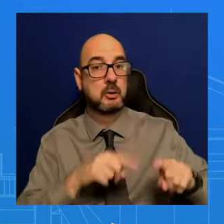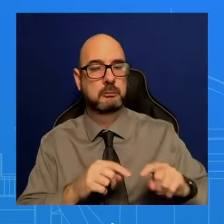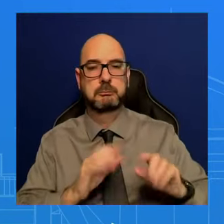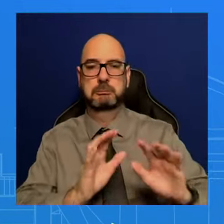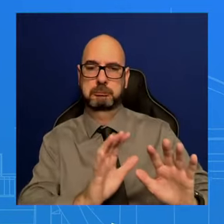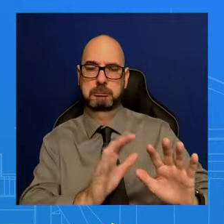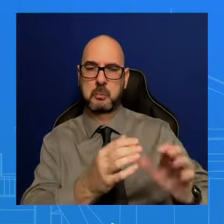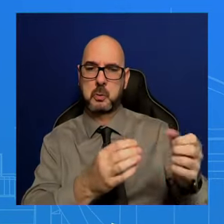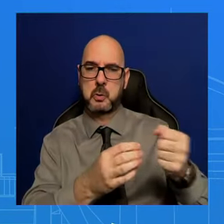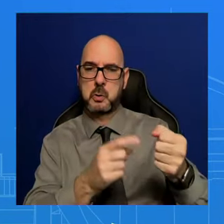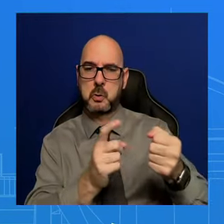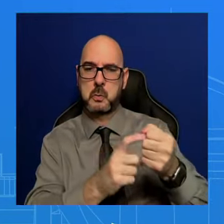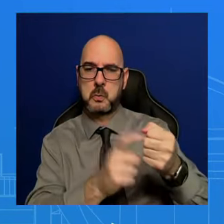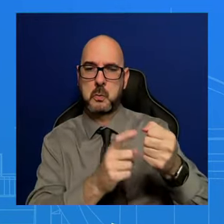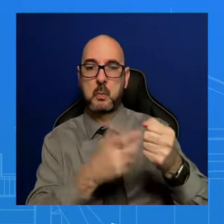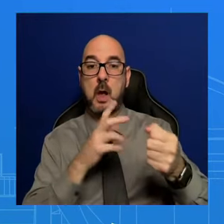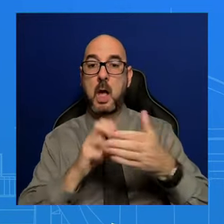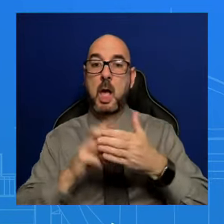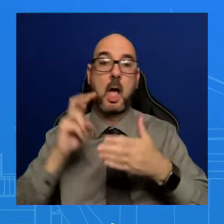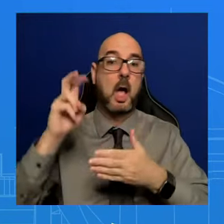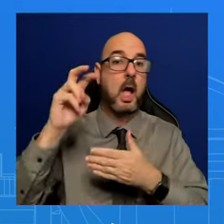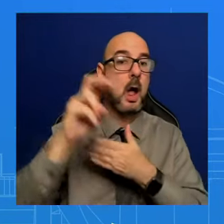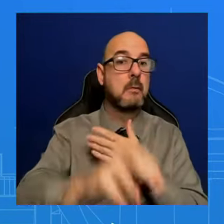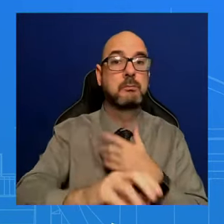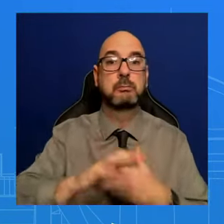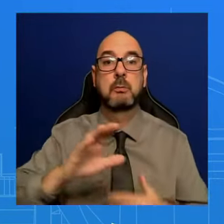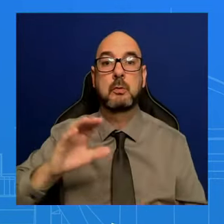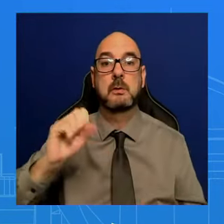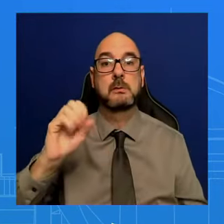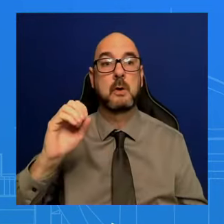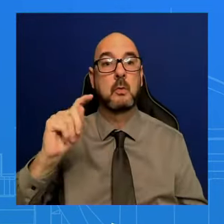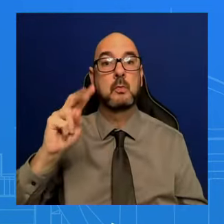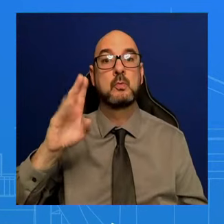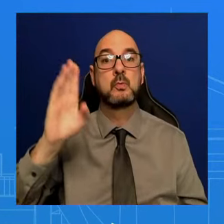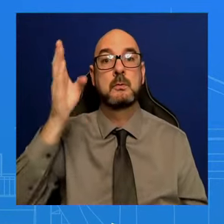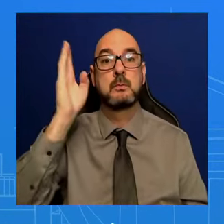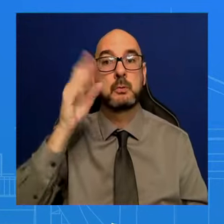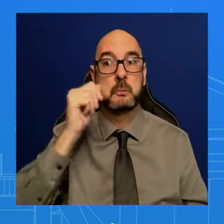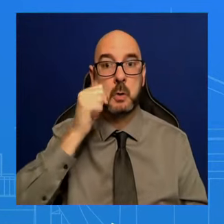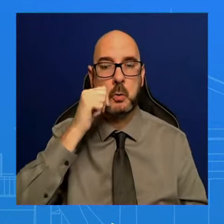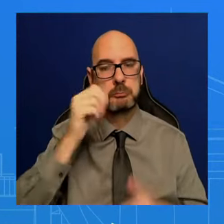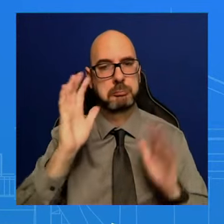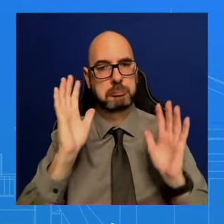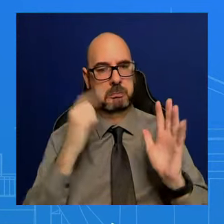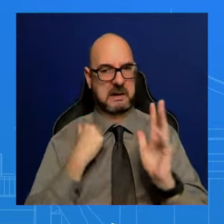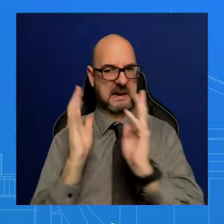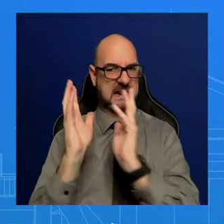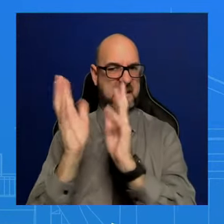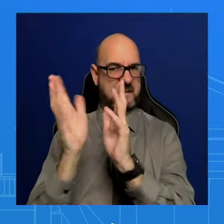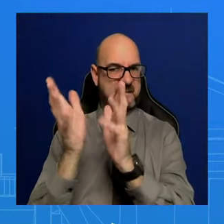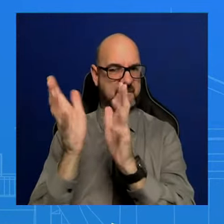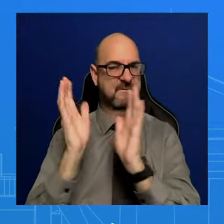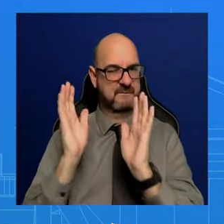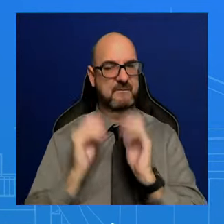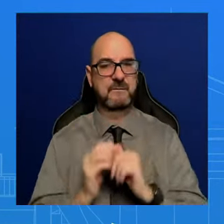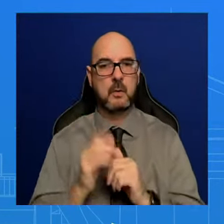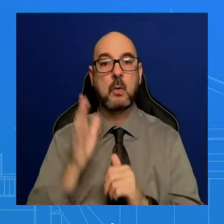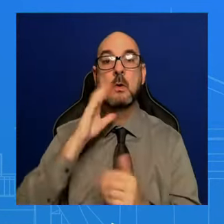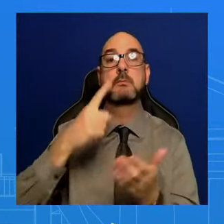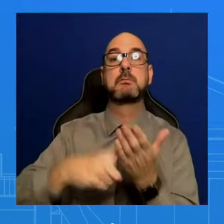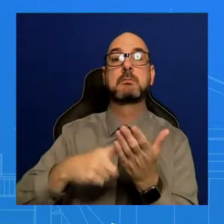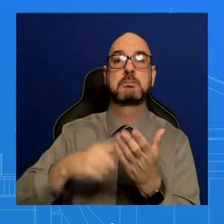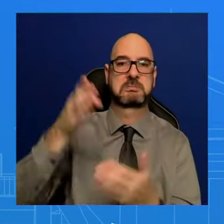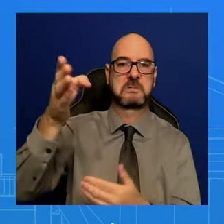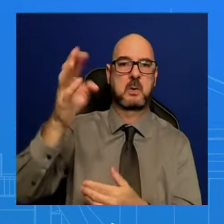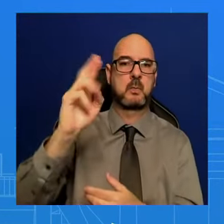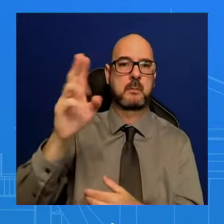So not going to lay that out and how he's going to address Republicans, as you mentioned, who will be in front of him. But, you know, the